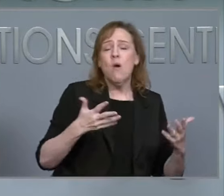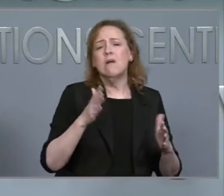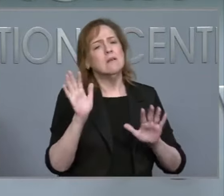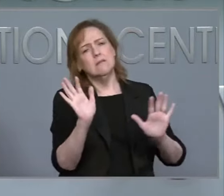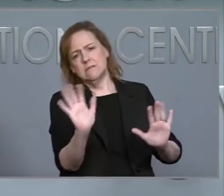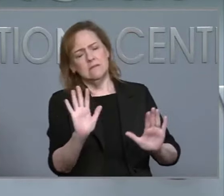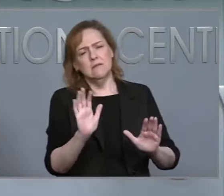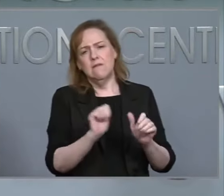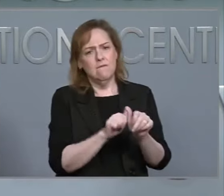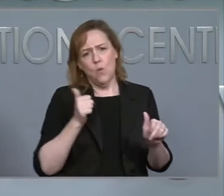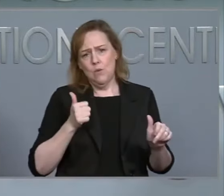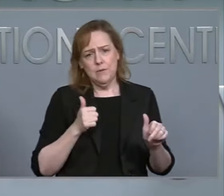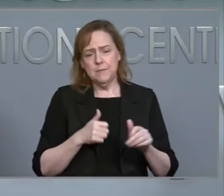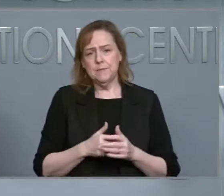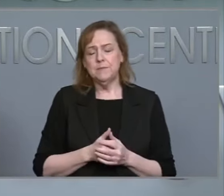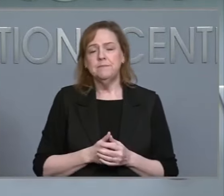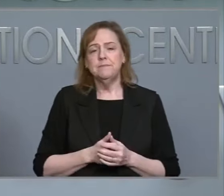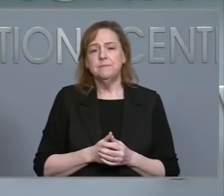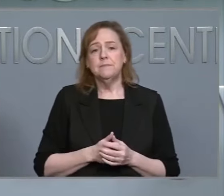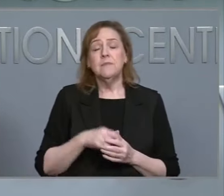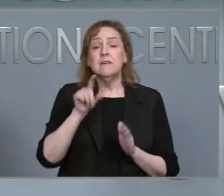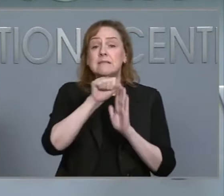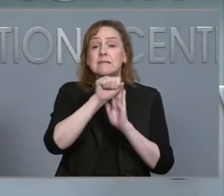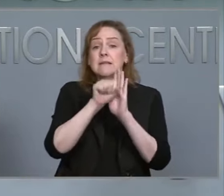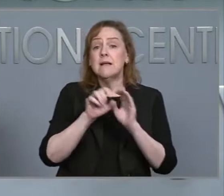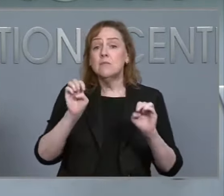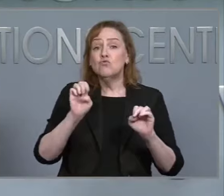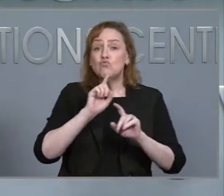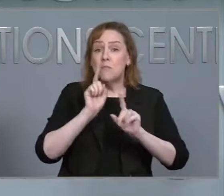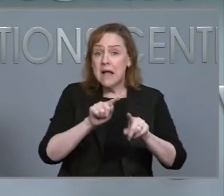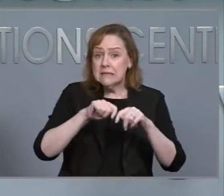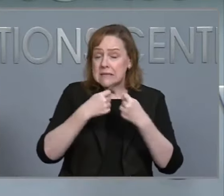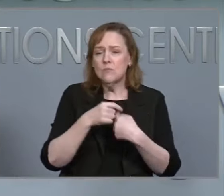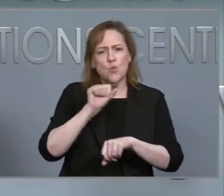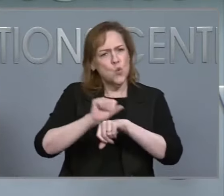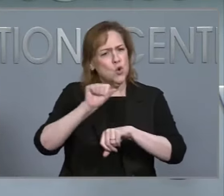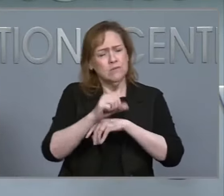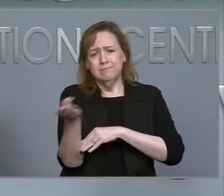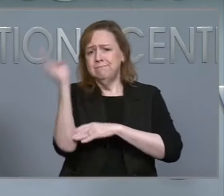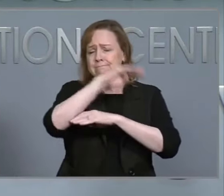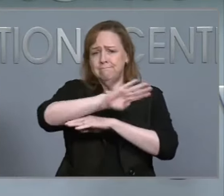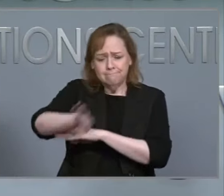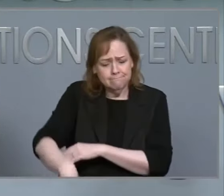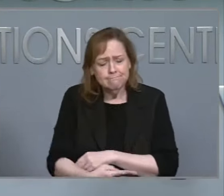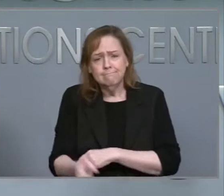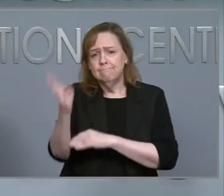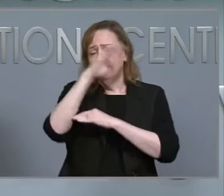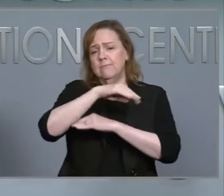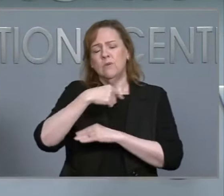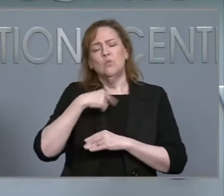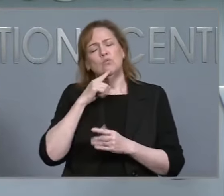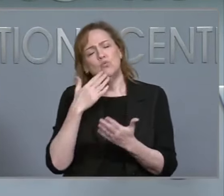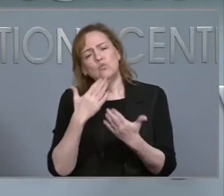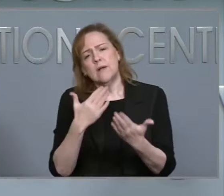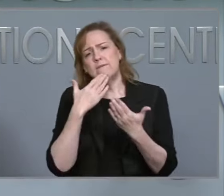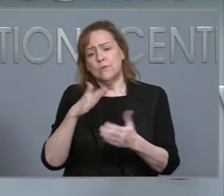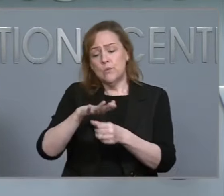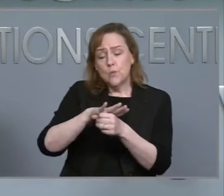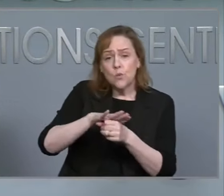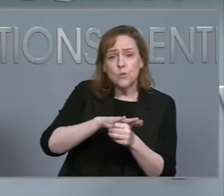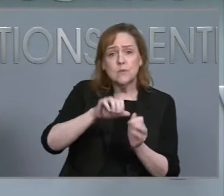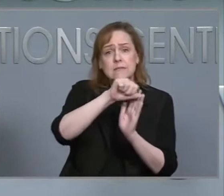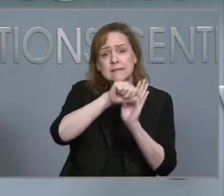emergency response team is working around the clock, and we are grateful for our local, state, and federal partners